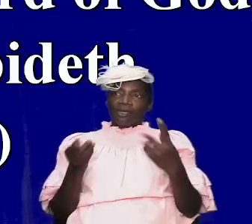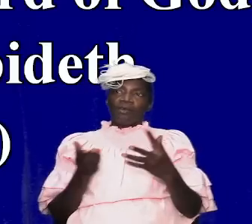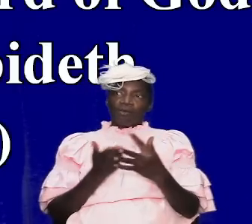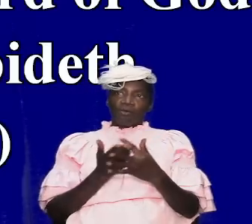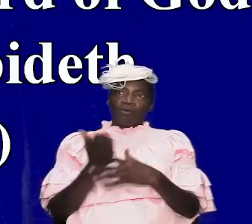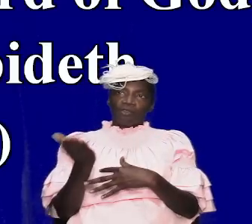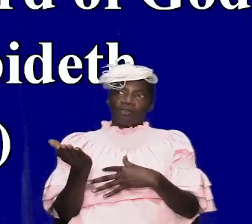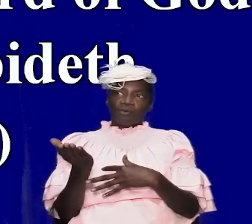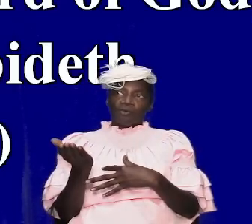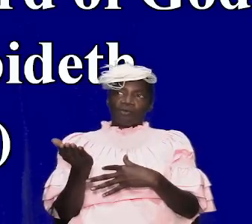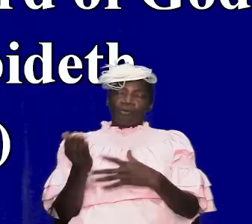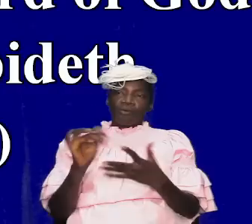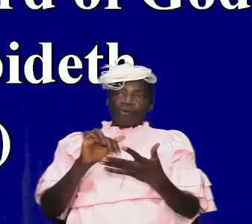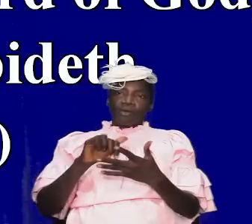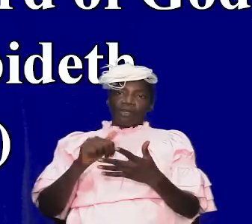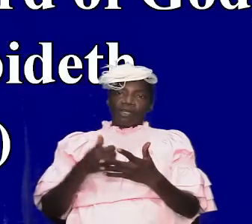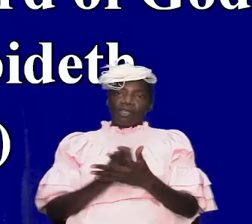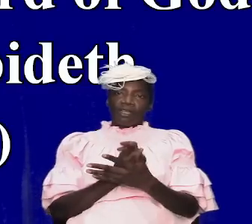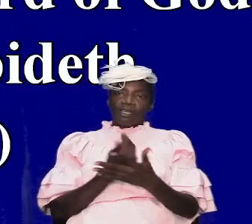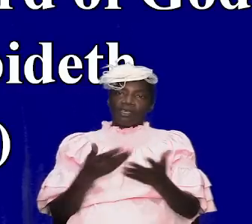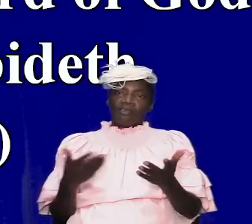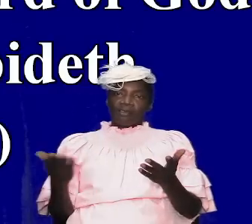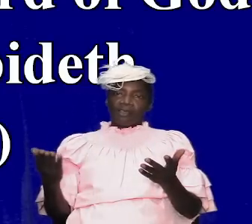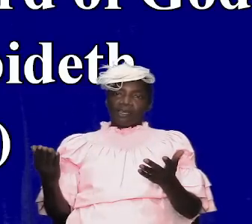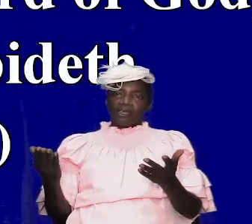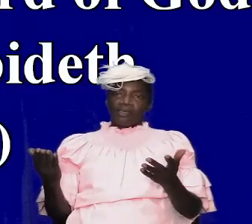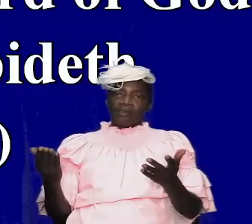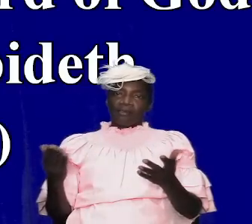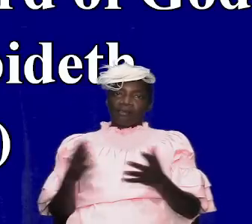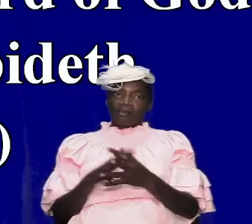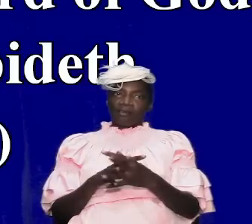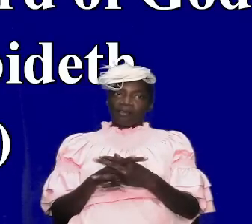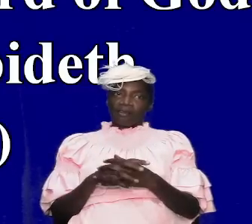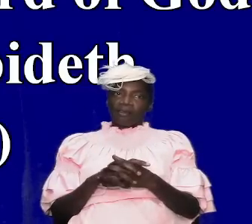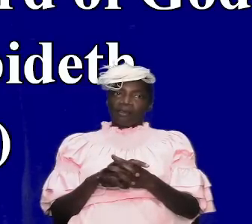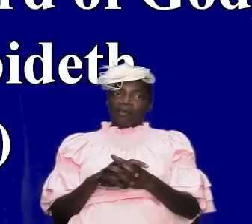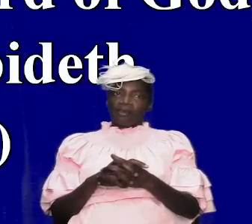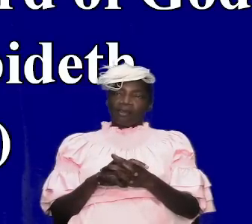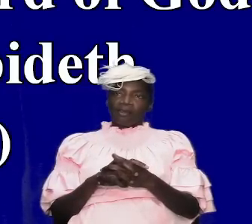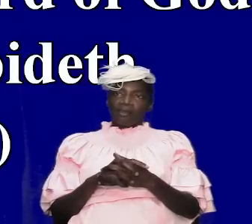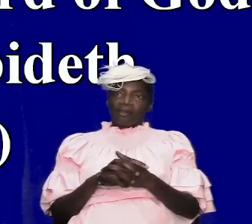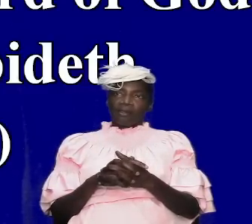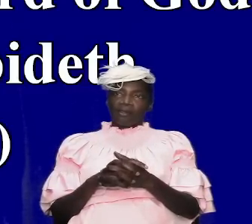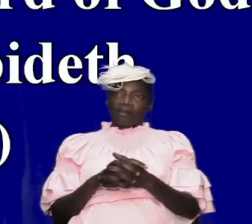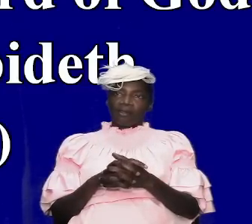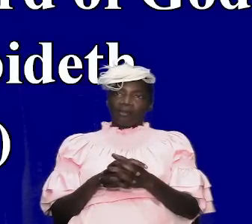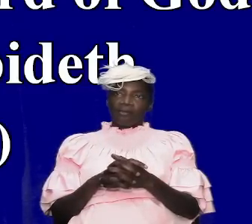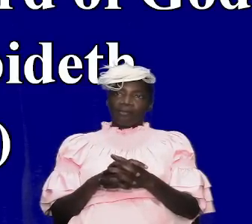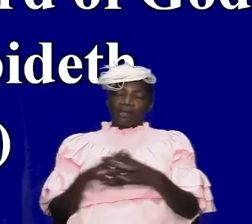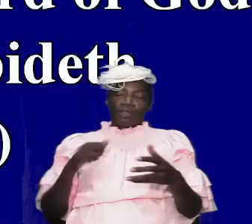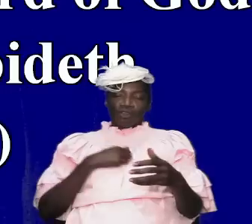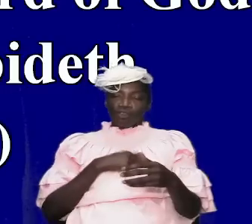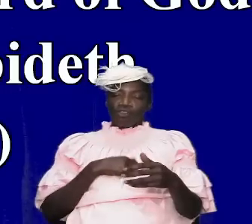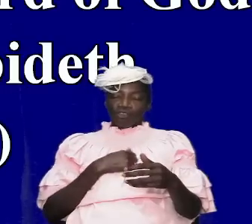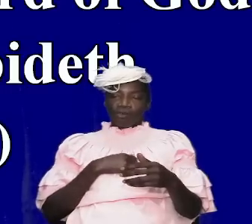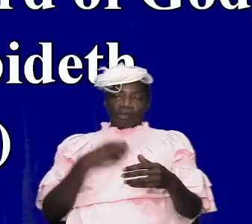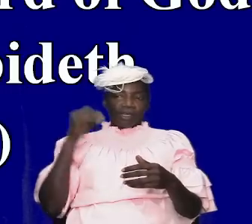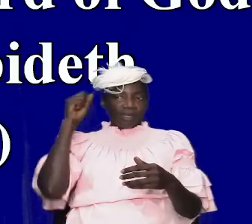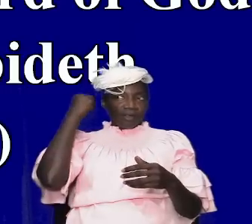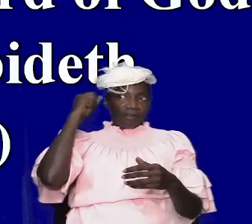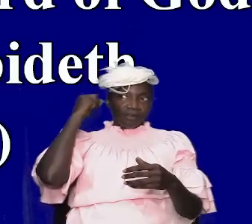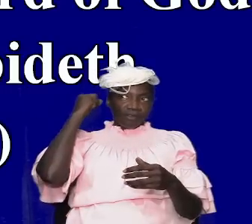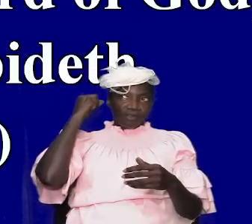with these things so pardon me if i sound a little bit um